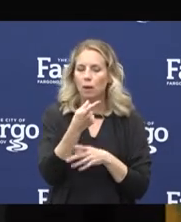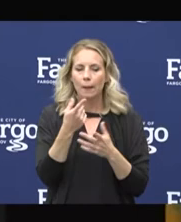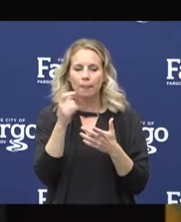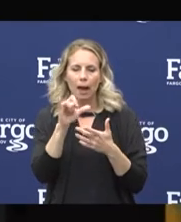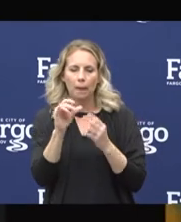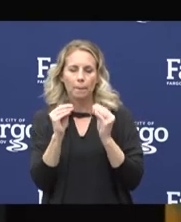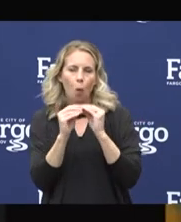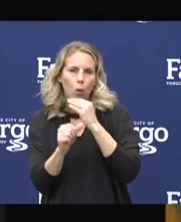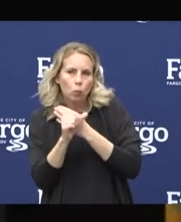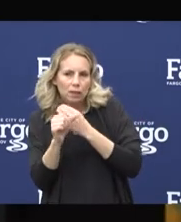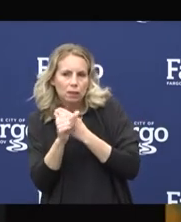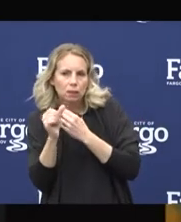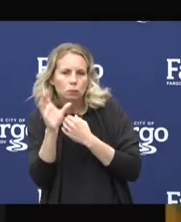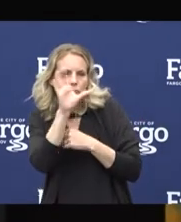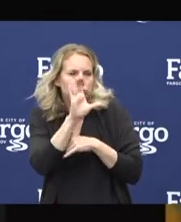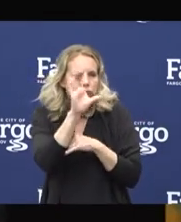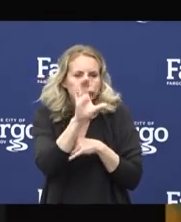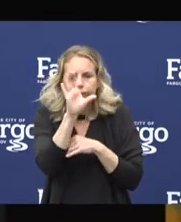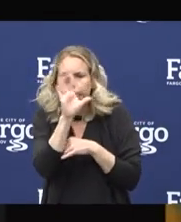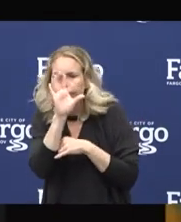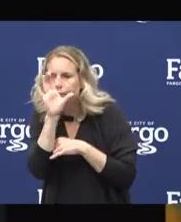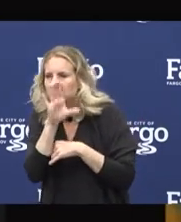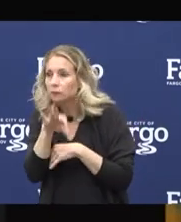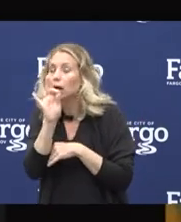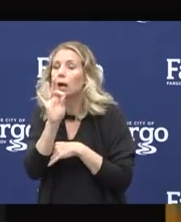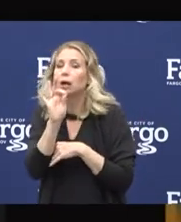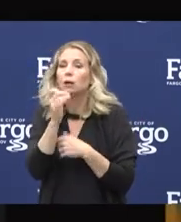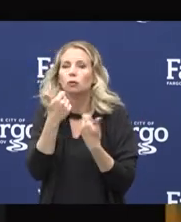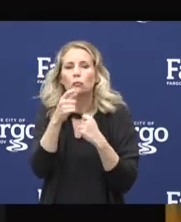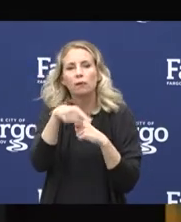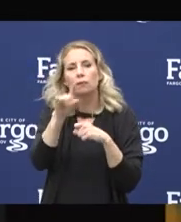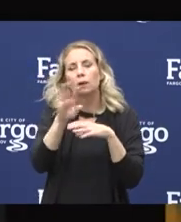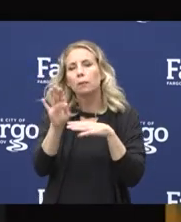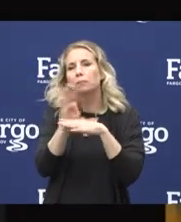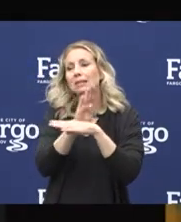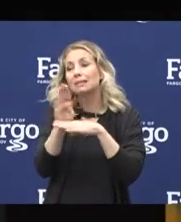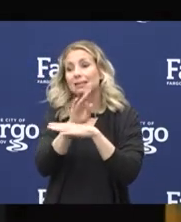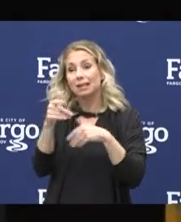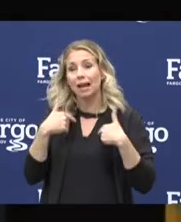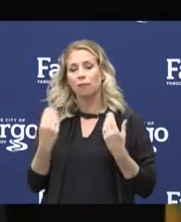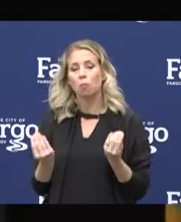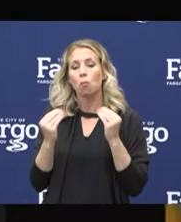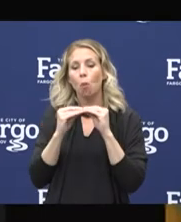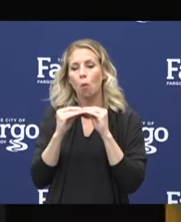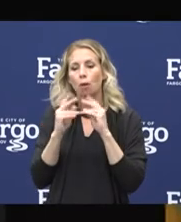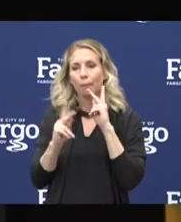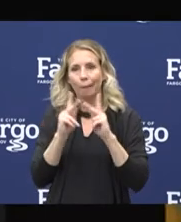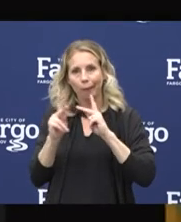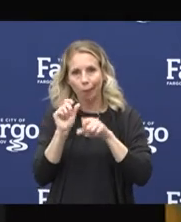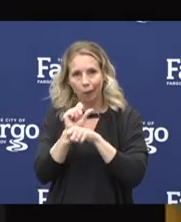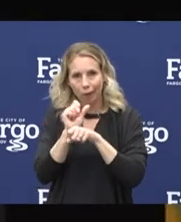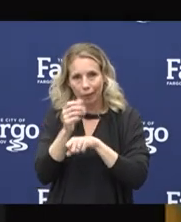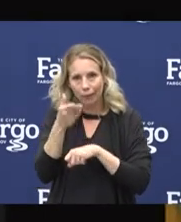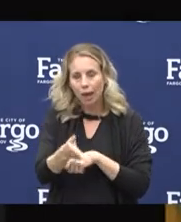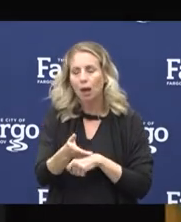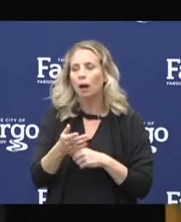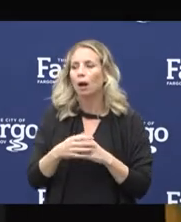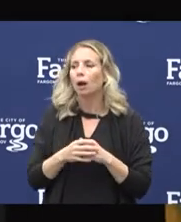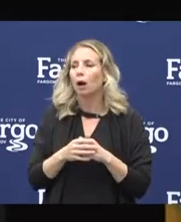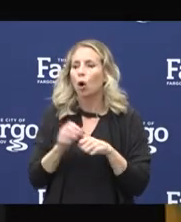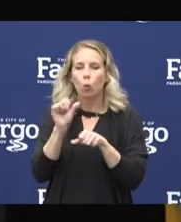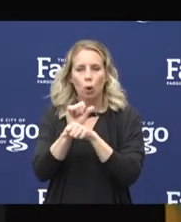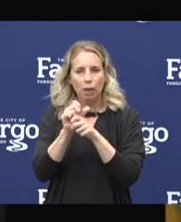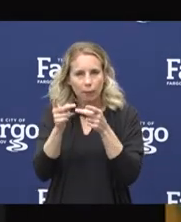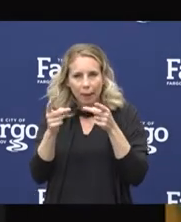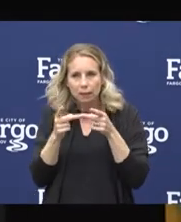try and find those businesses that have larger numbers. We look for work spaces